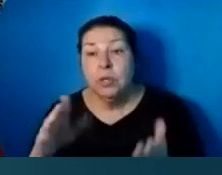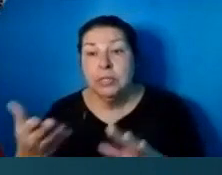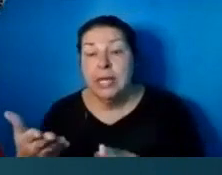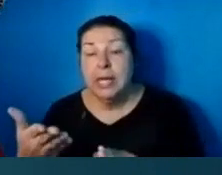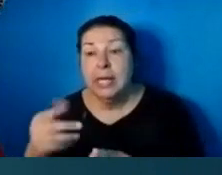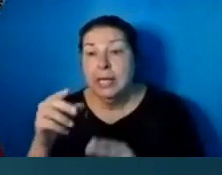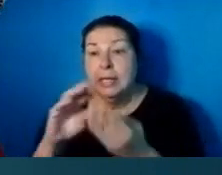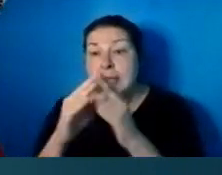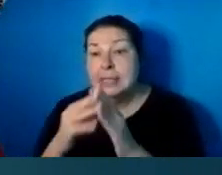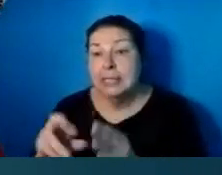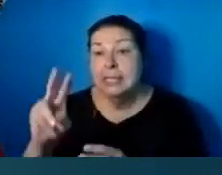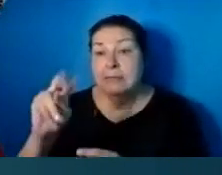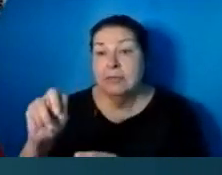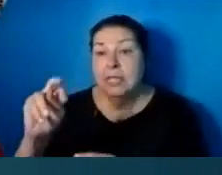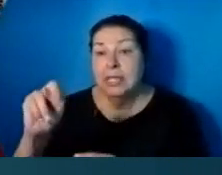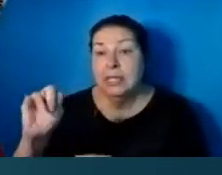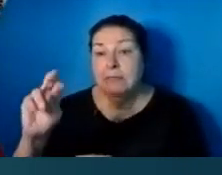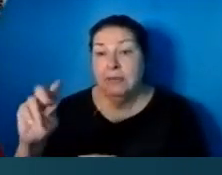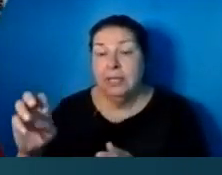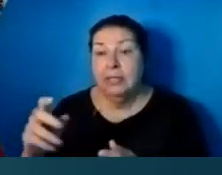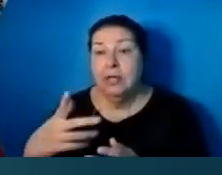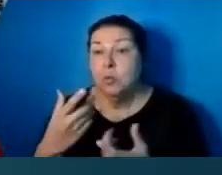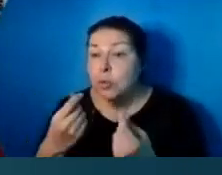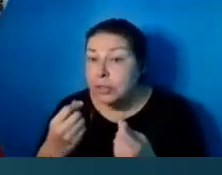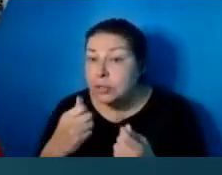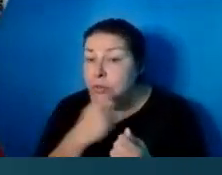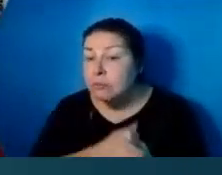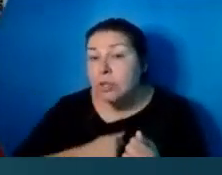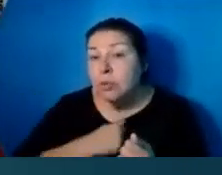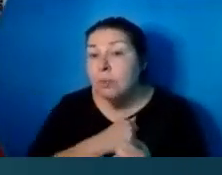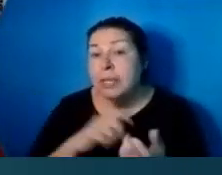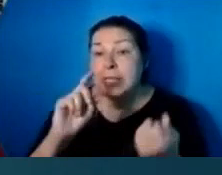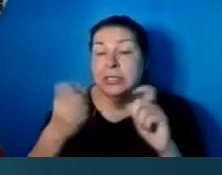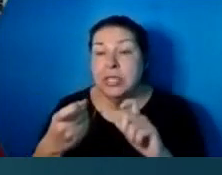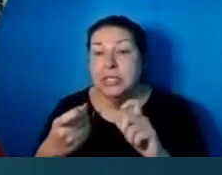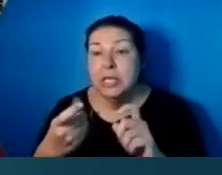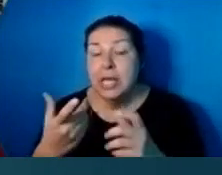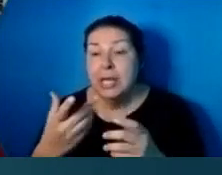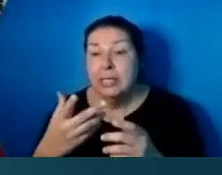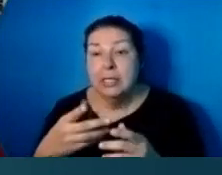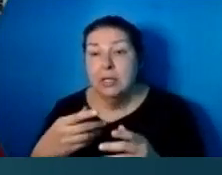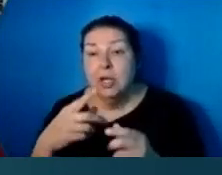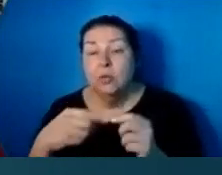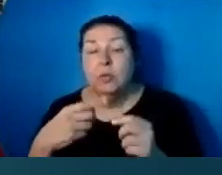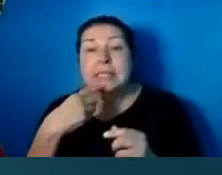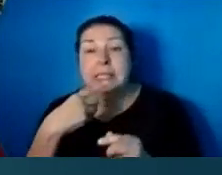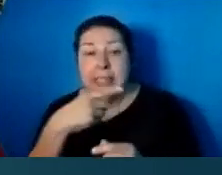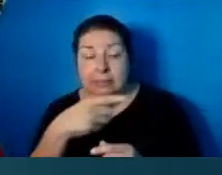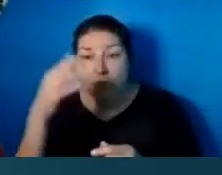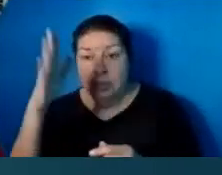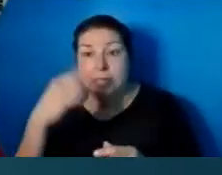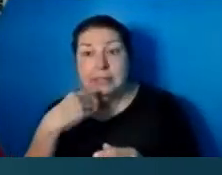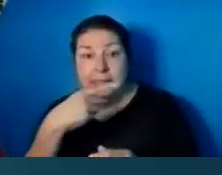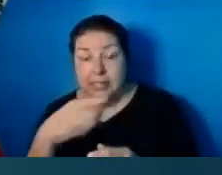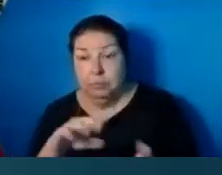happy, and he took the sentence of death over the city off. And this isn't because he's wishy-washy,